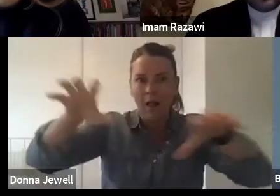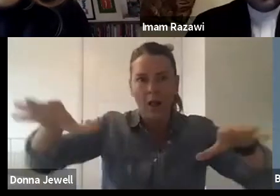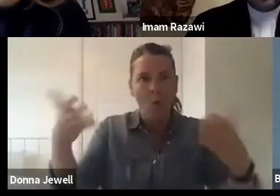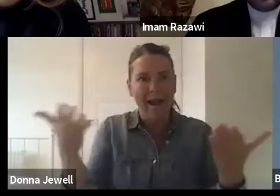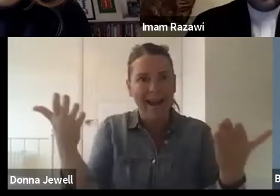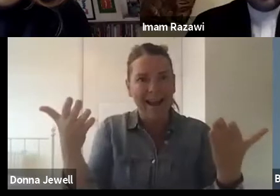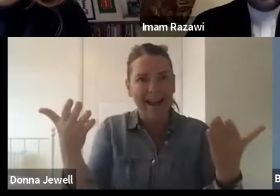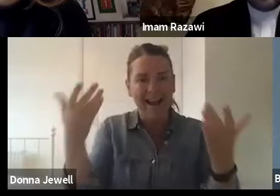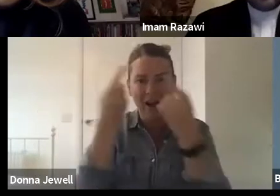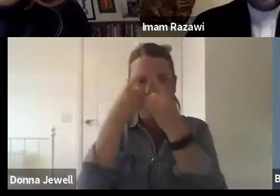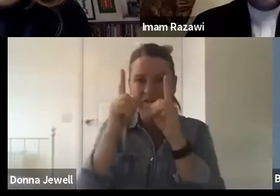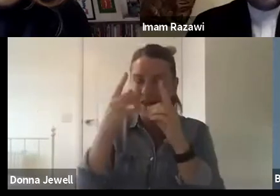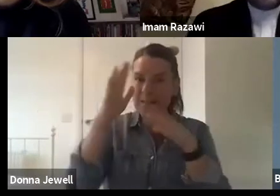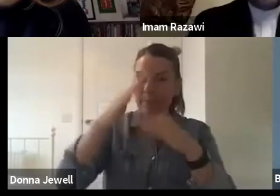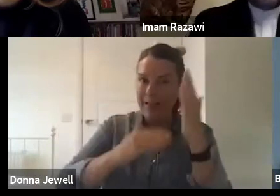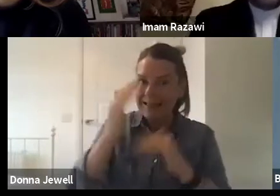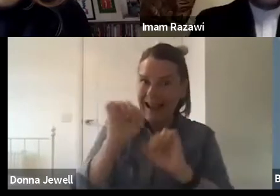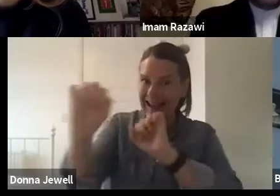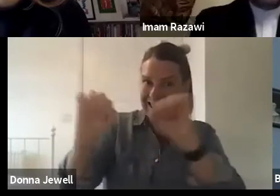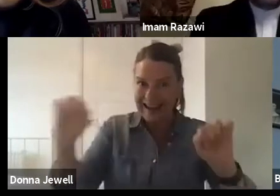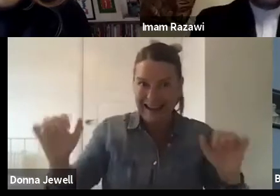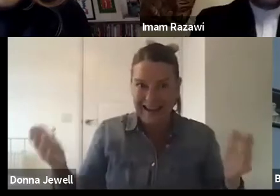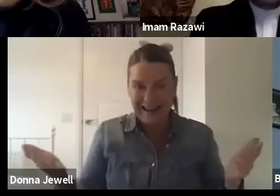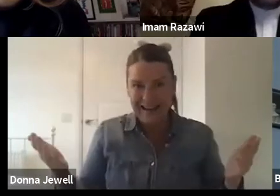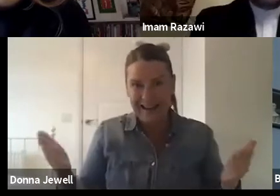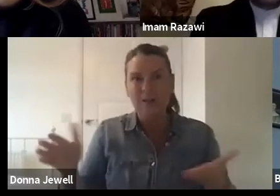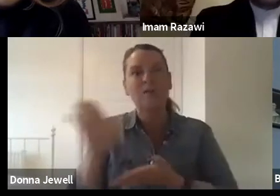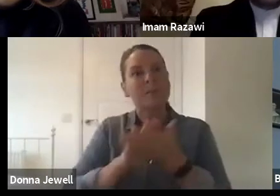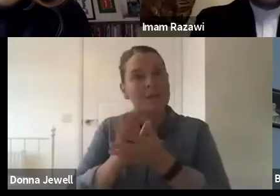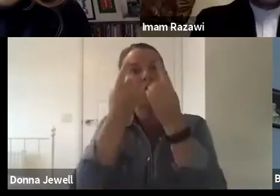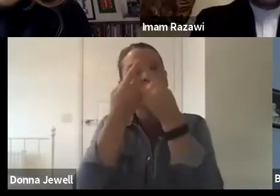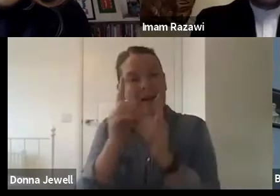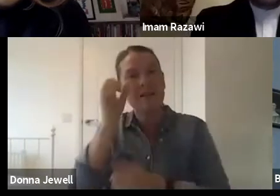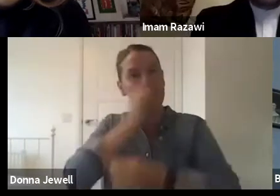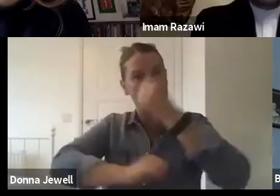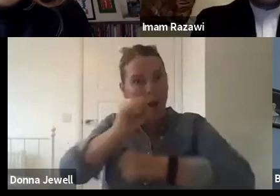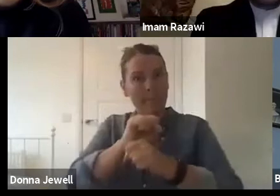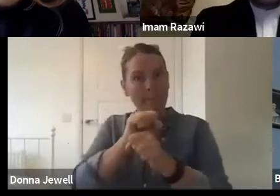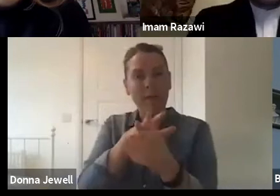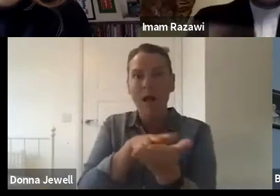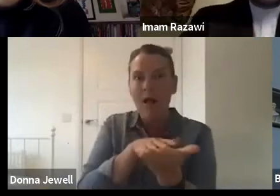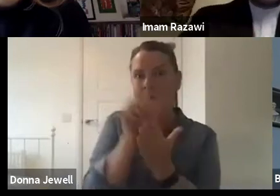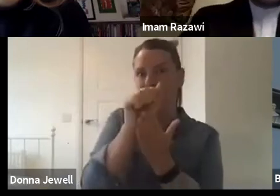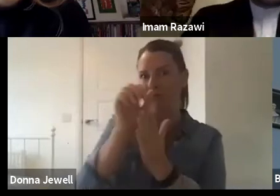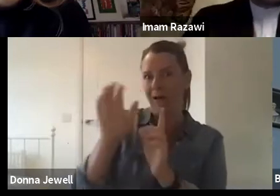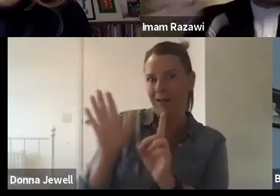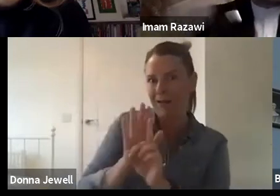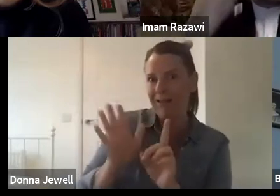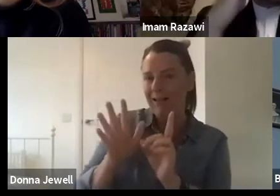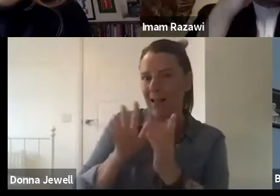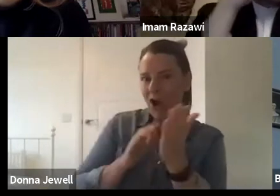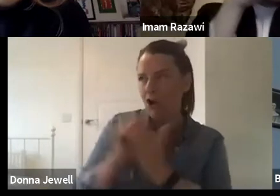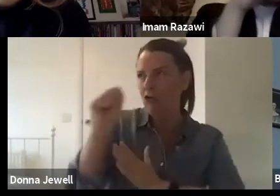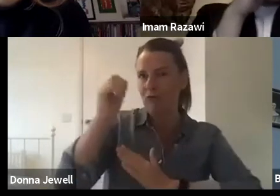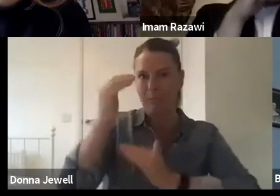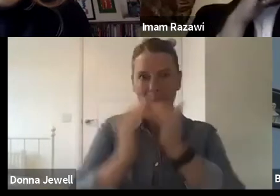creating, giving a kind of cultural backdrop to the kind of innovations in production and consumption we